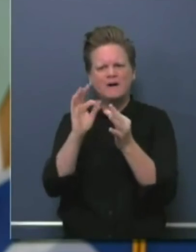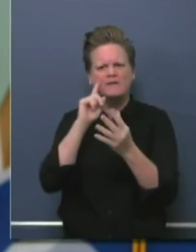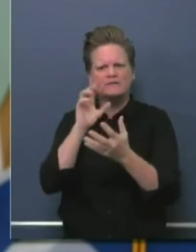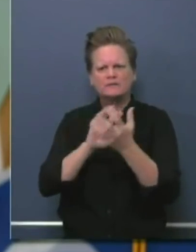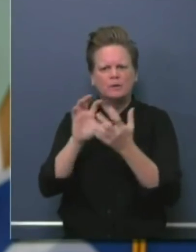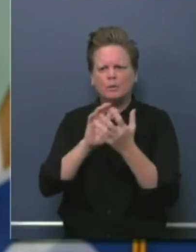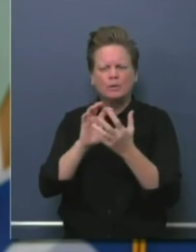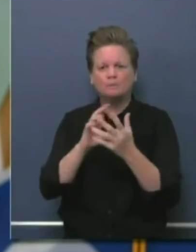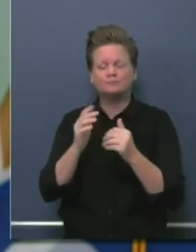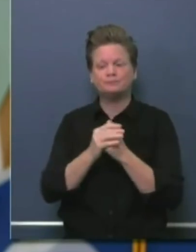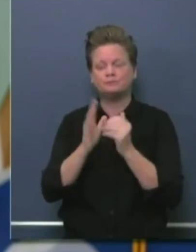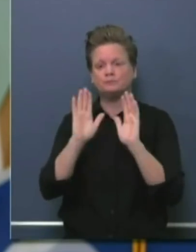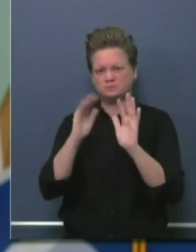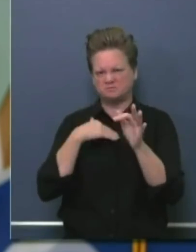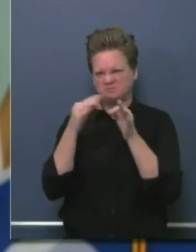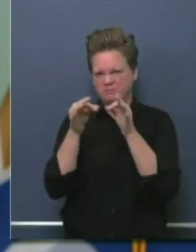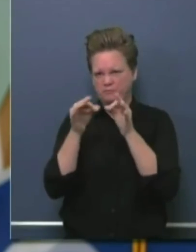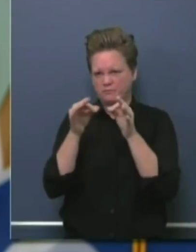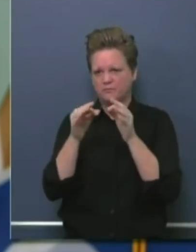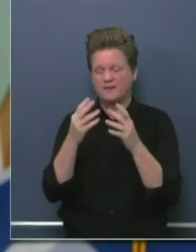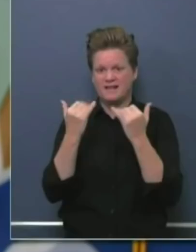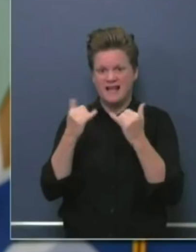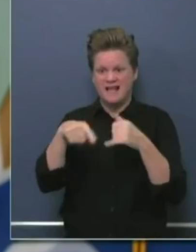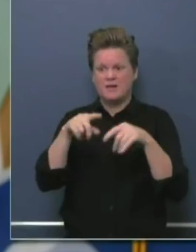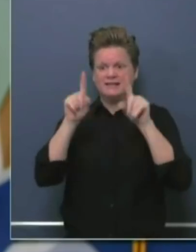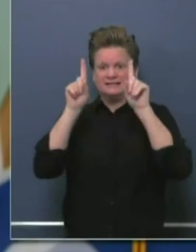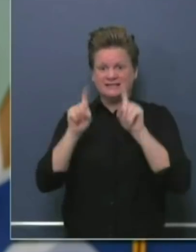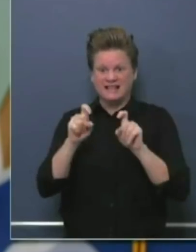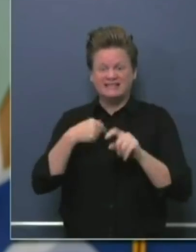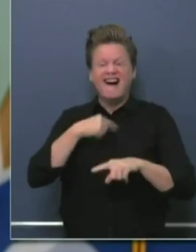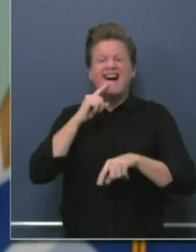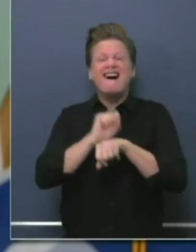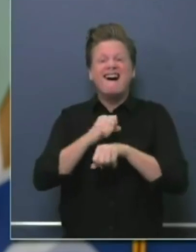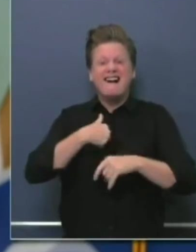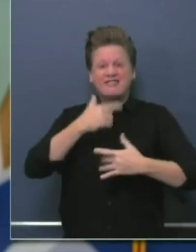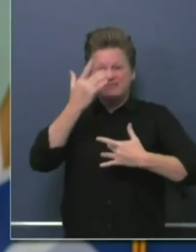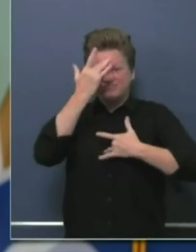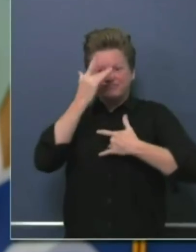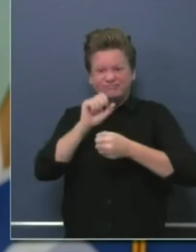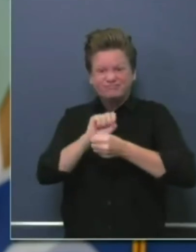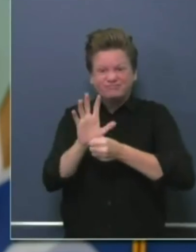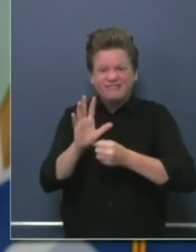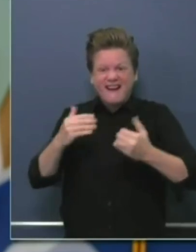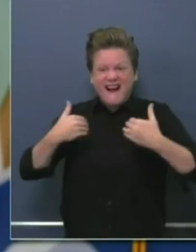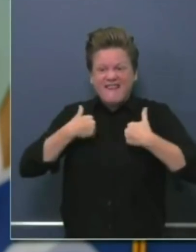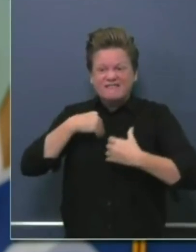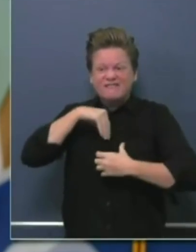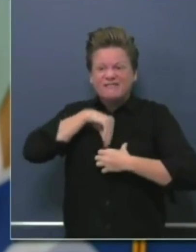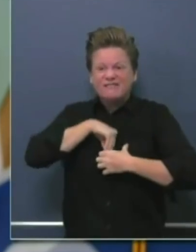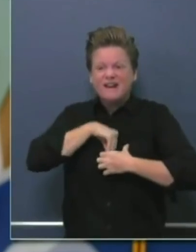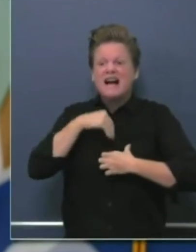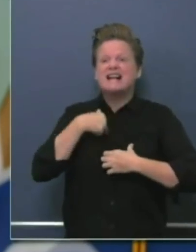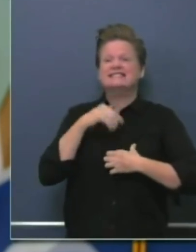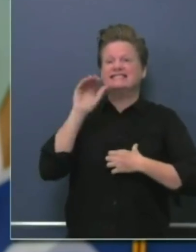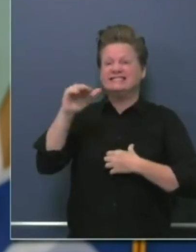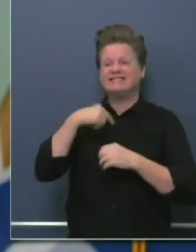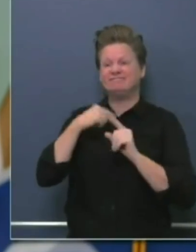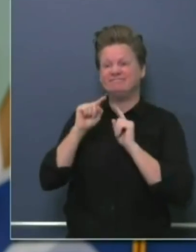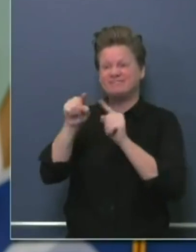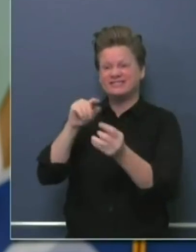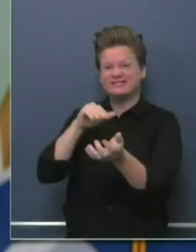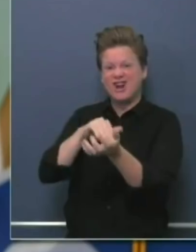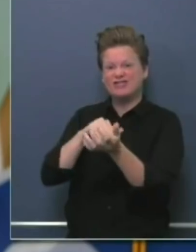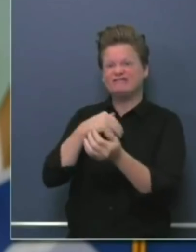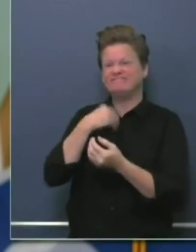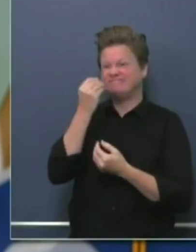positive or been diagnosed with C-19, with COVID-19, by a physician, you are eligible